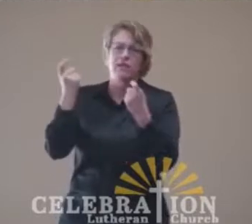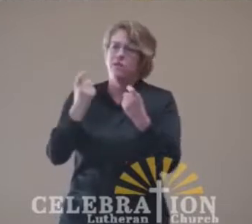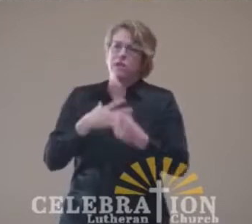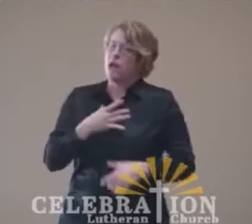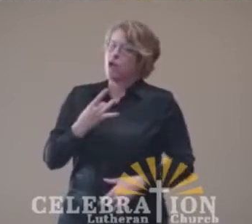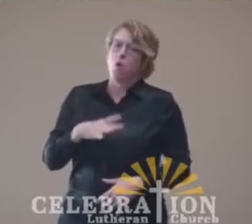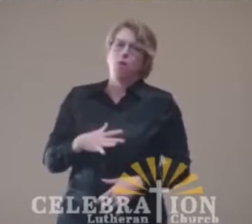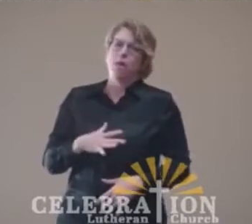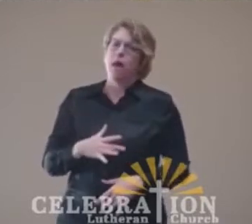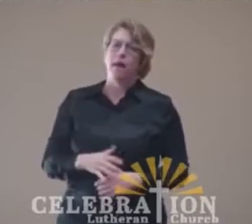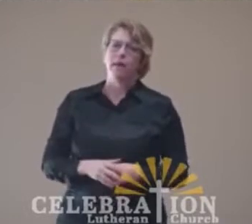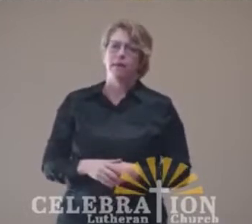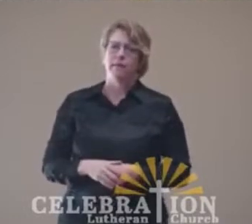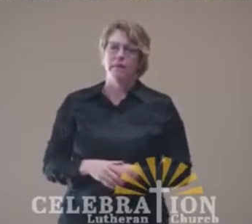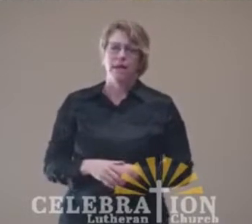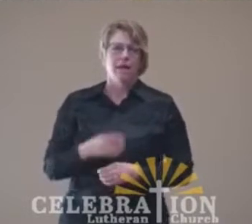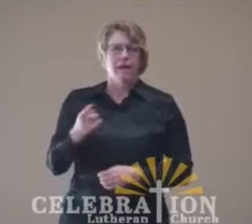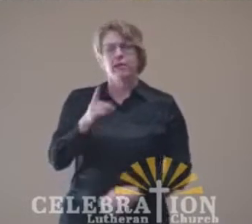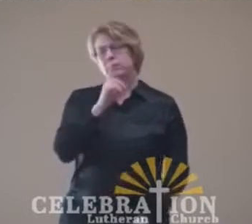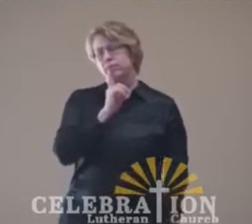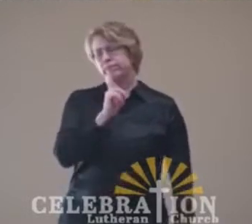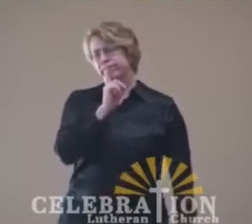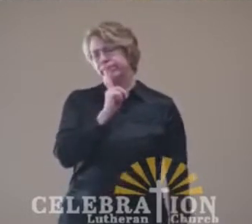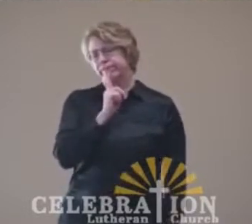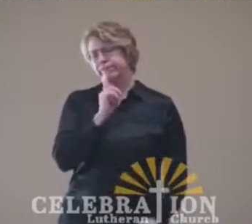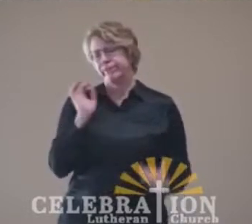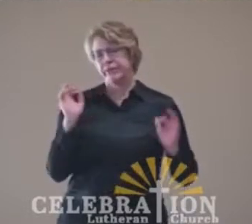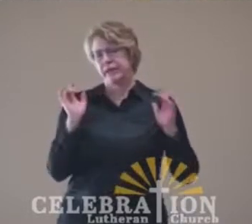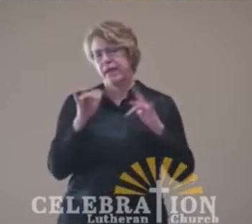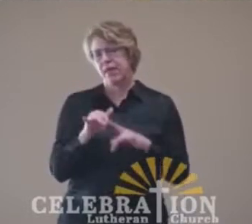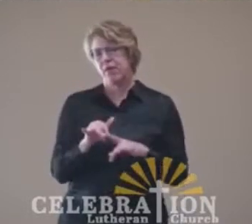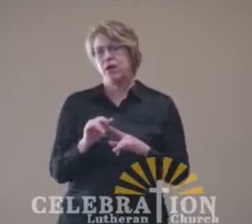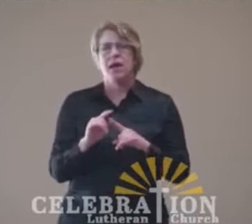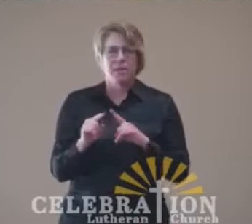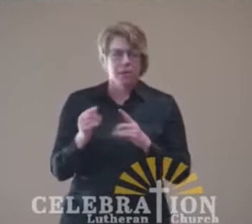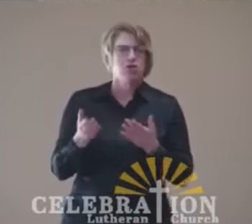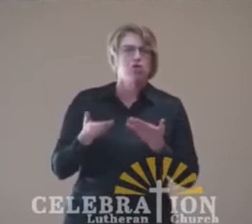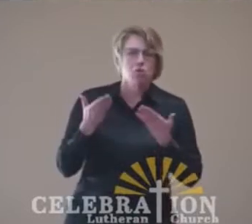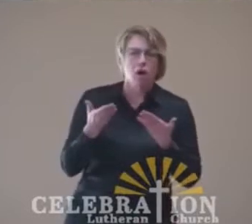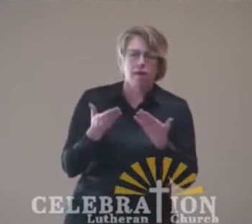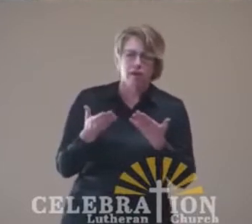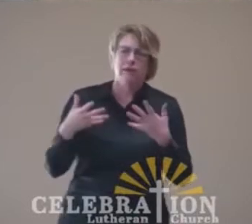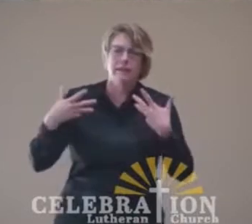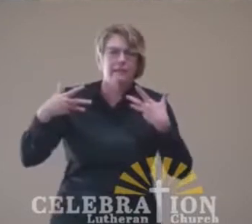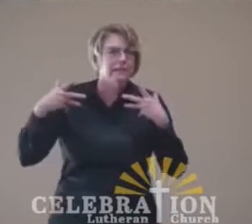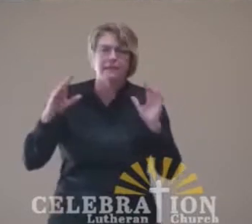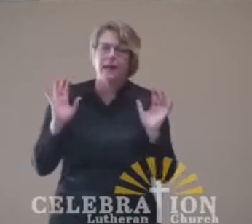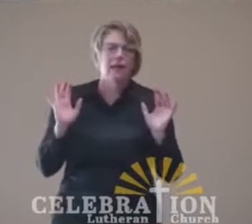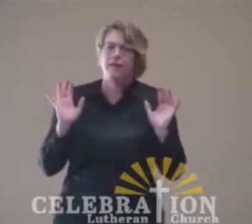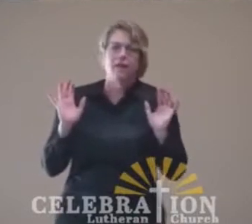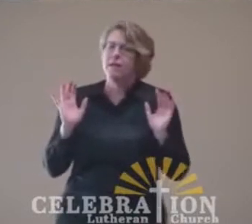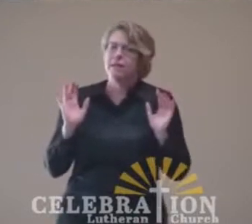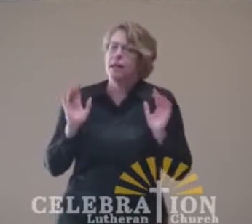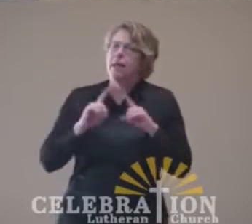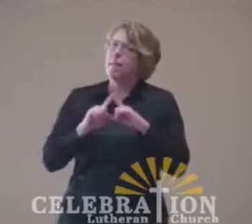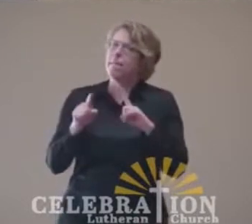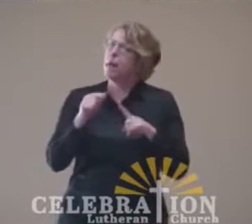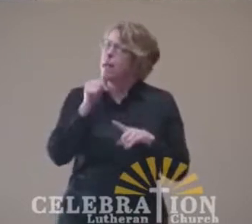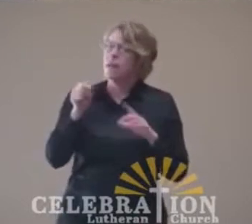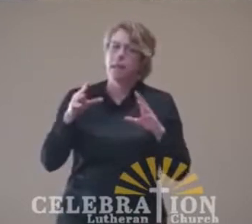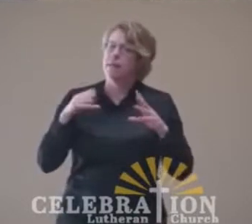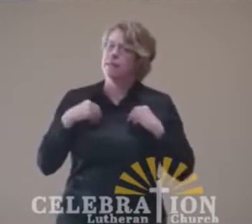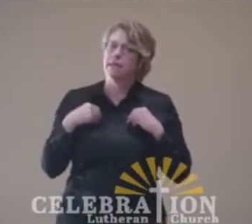take no delight in your solemn assemblies. Even though you offer me your burnt offerings and grain offerings, I will not accept them,